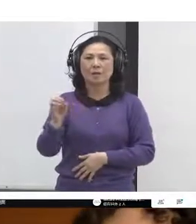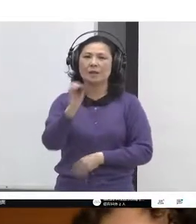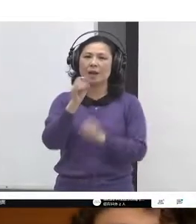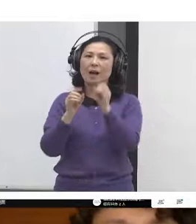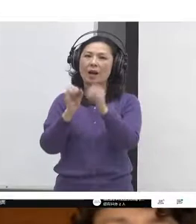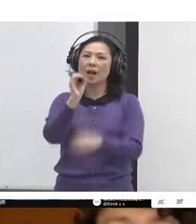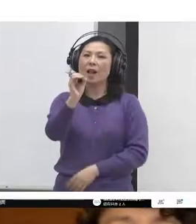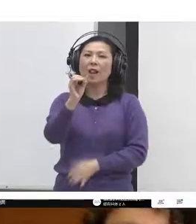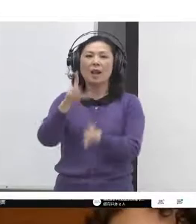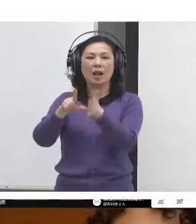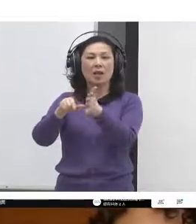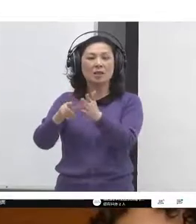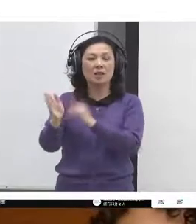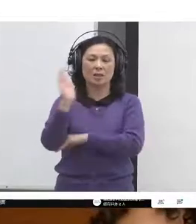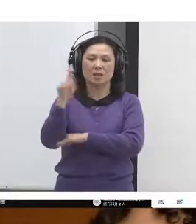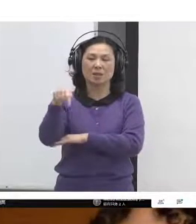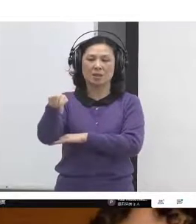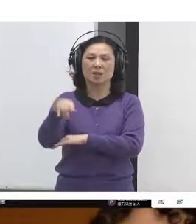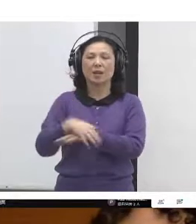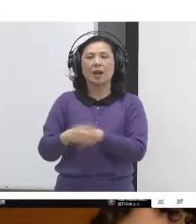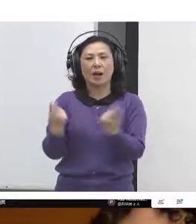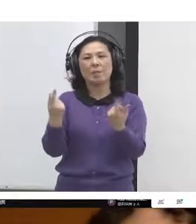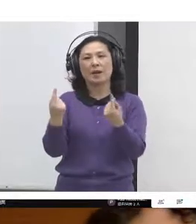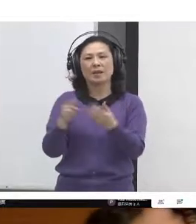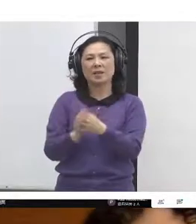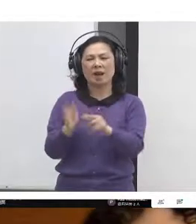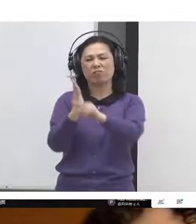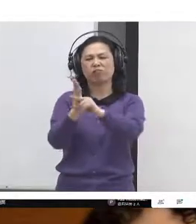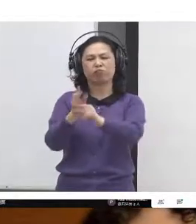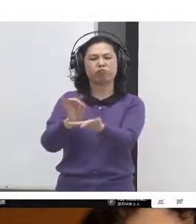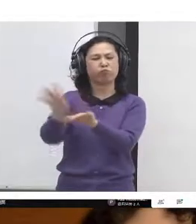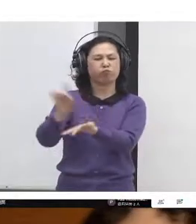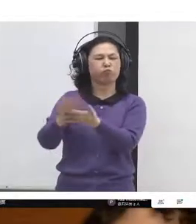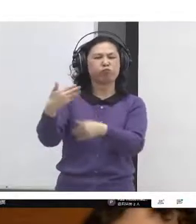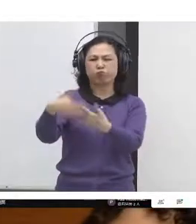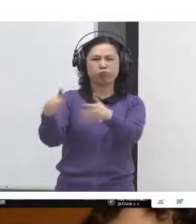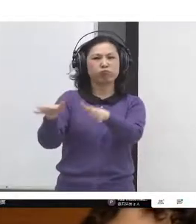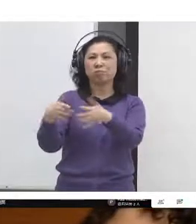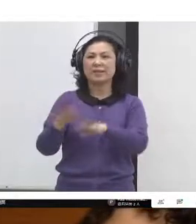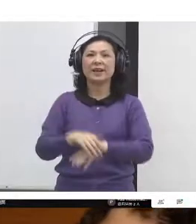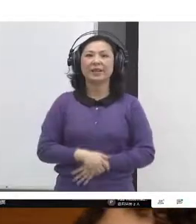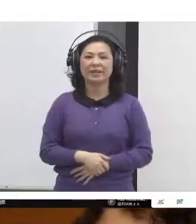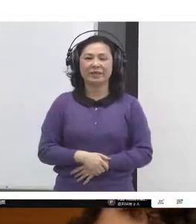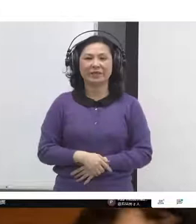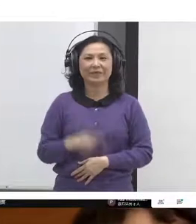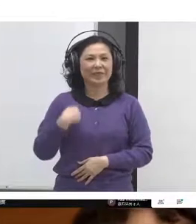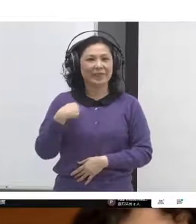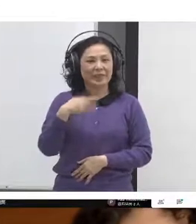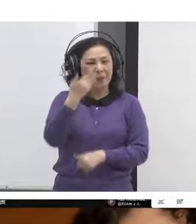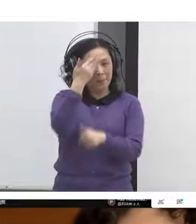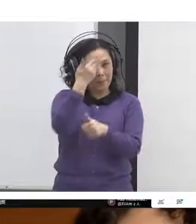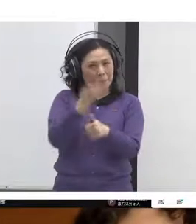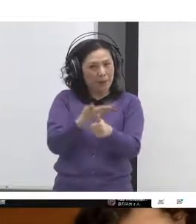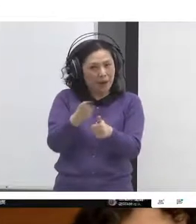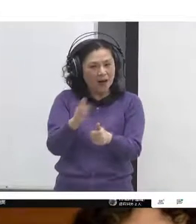second while I mention why, how this is a way that this has been working.